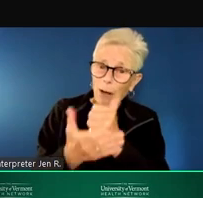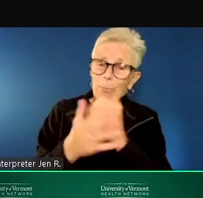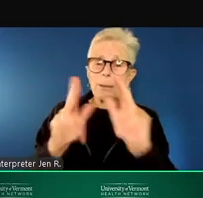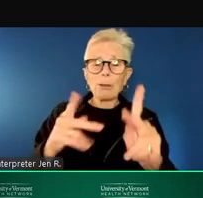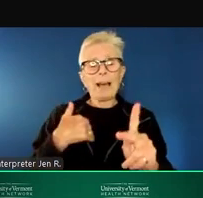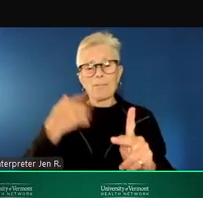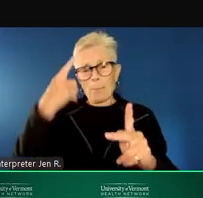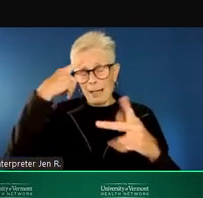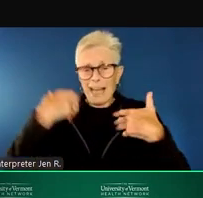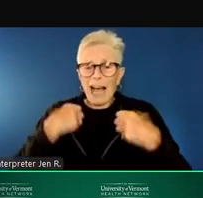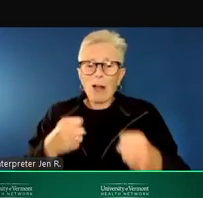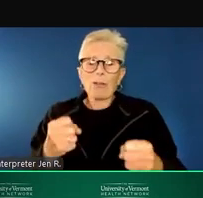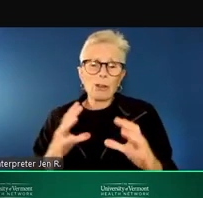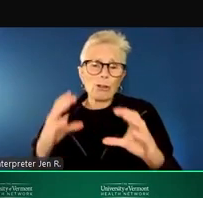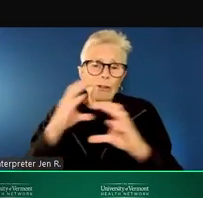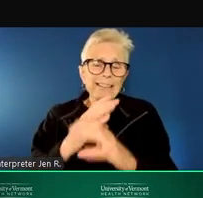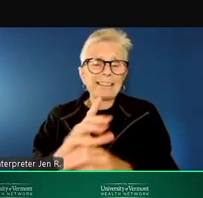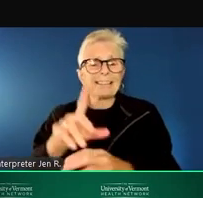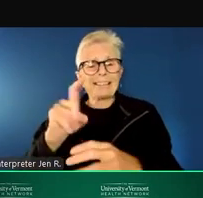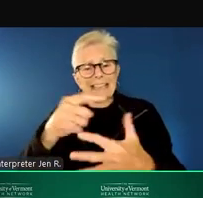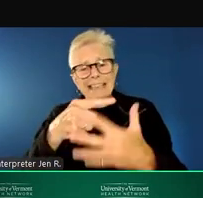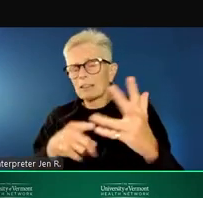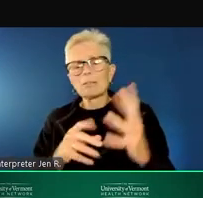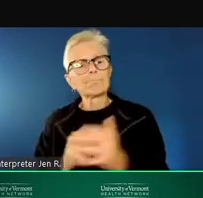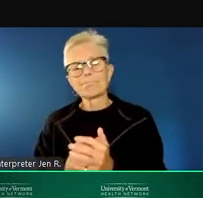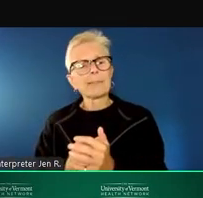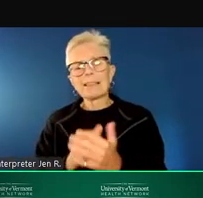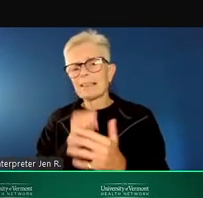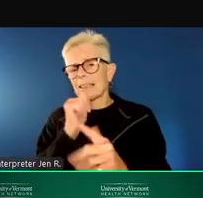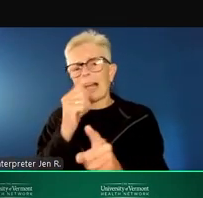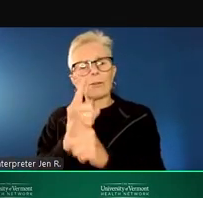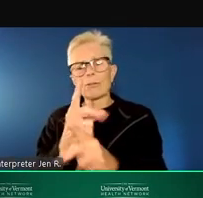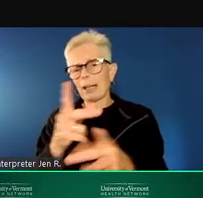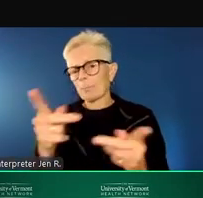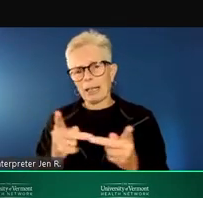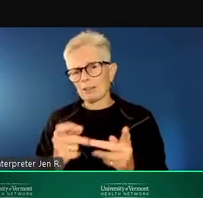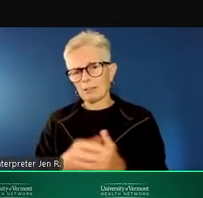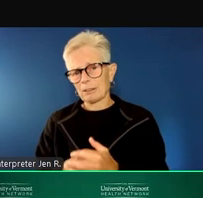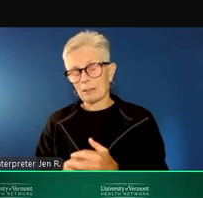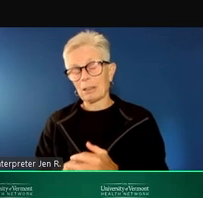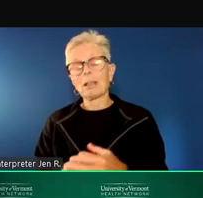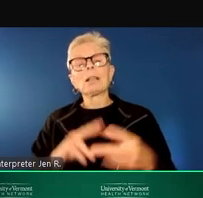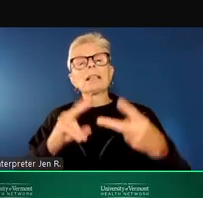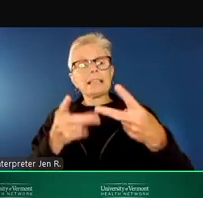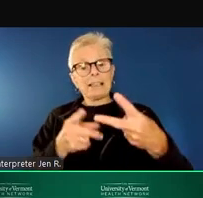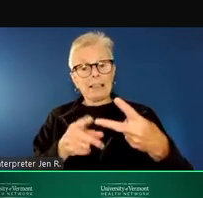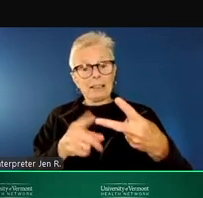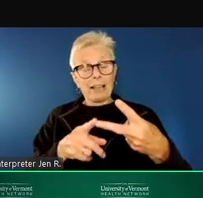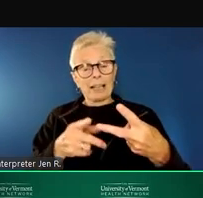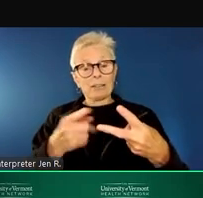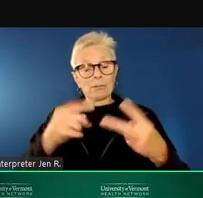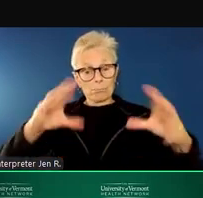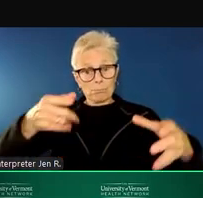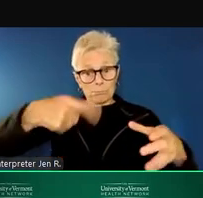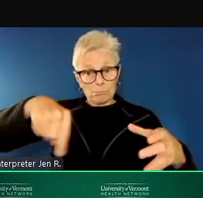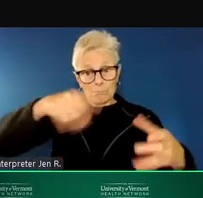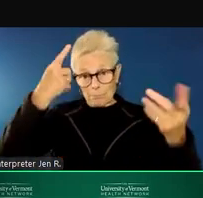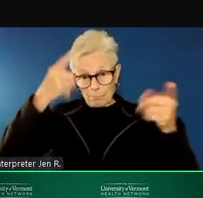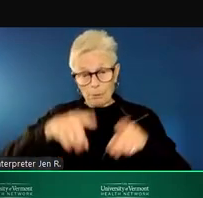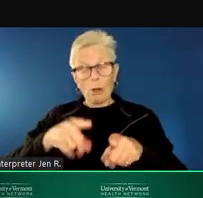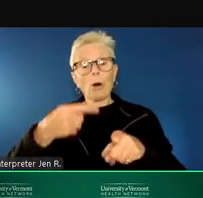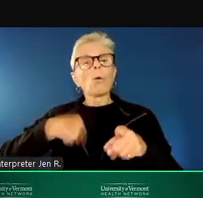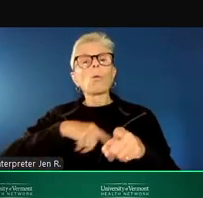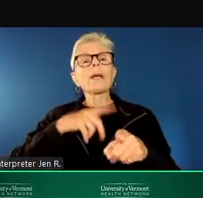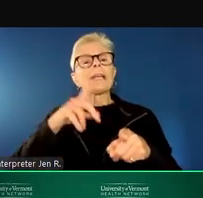is just not the case. The second thing we agreed on was we needed to come